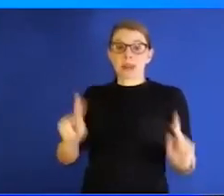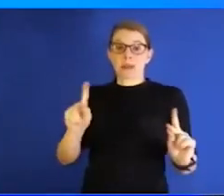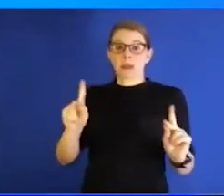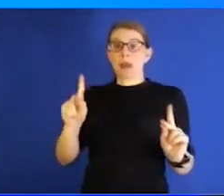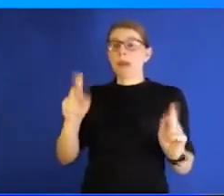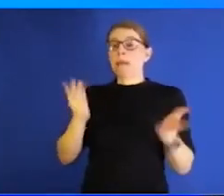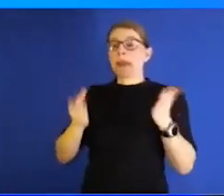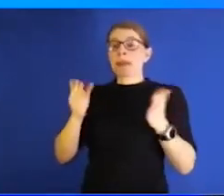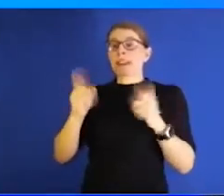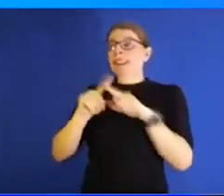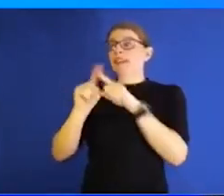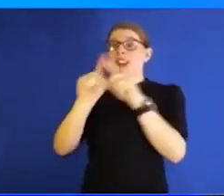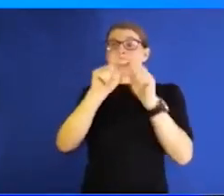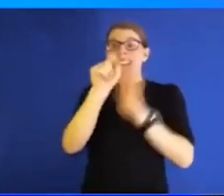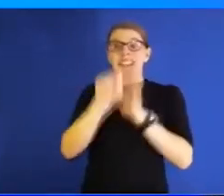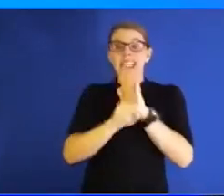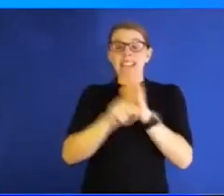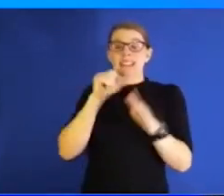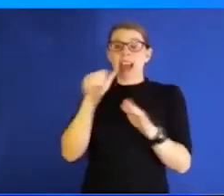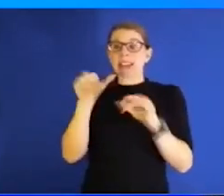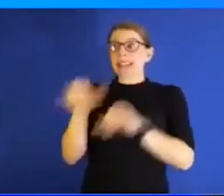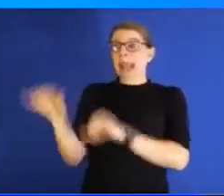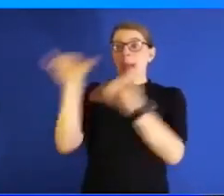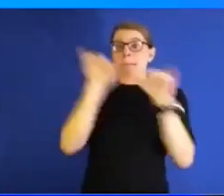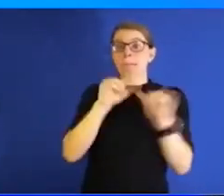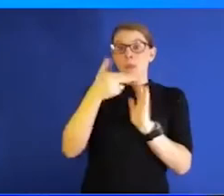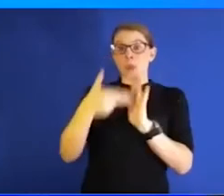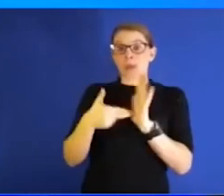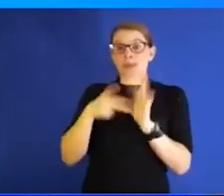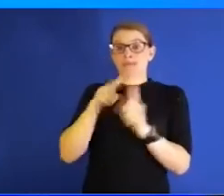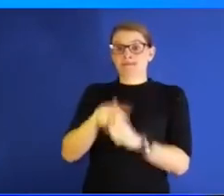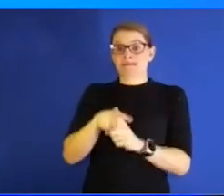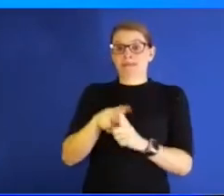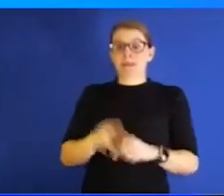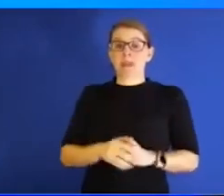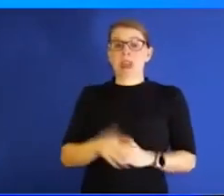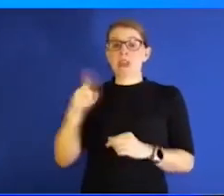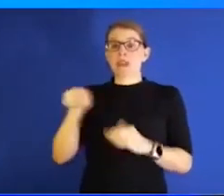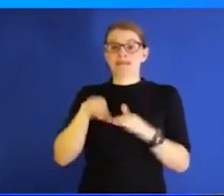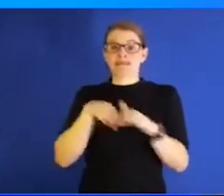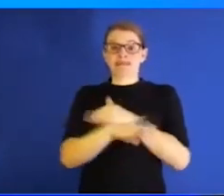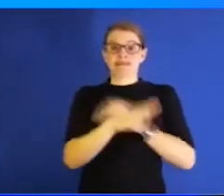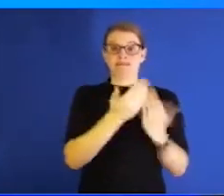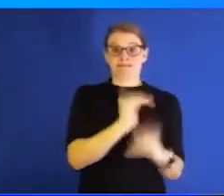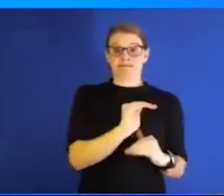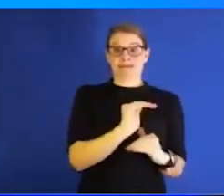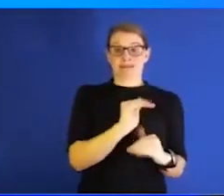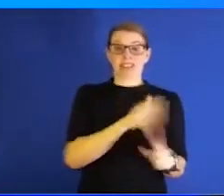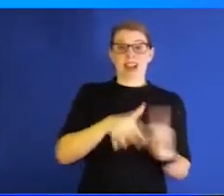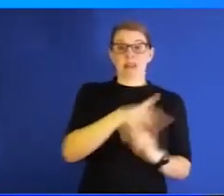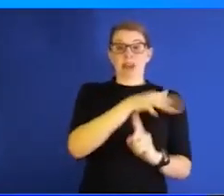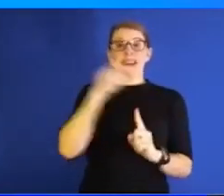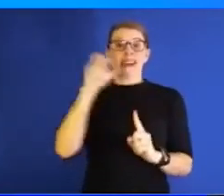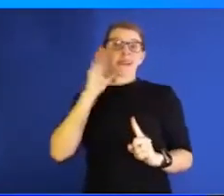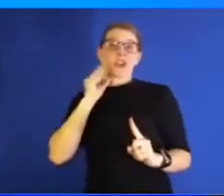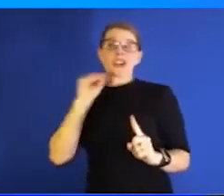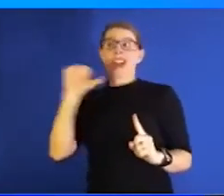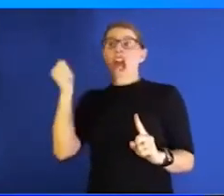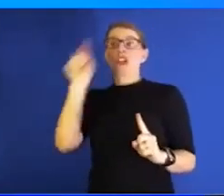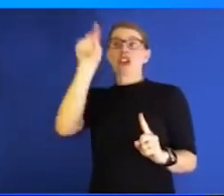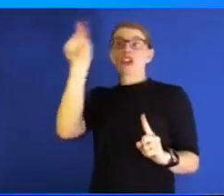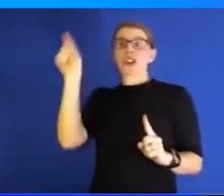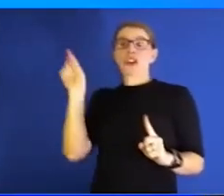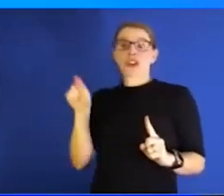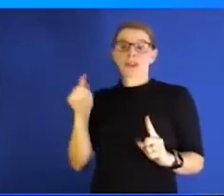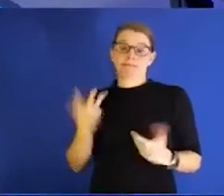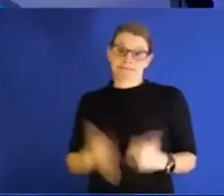right? So they were entering into a restricting environment that they were not experiencing anywhere else in their life, actually, at